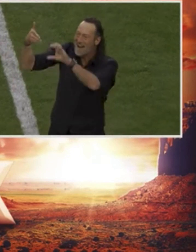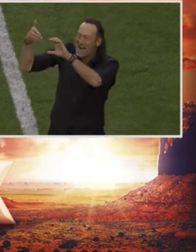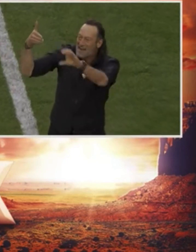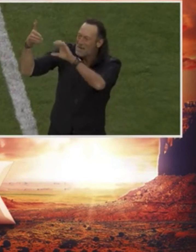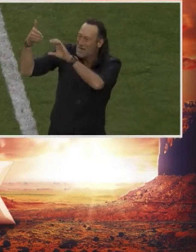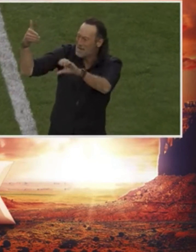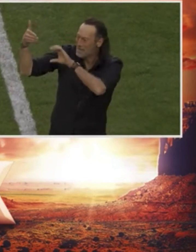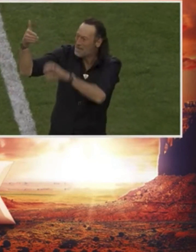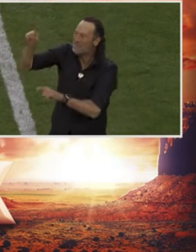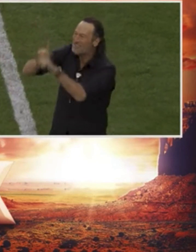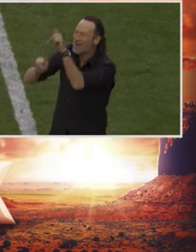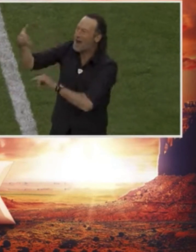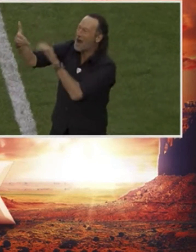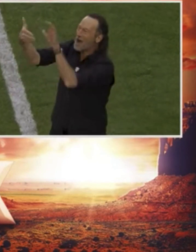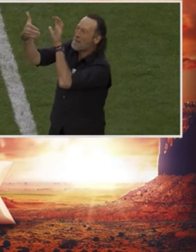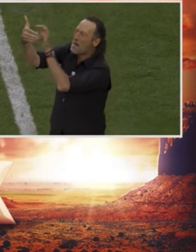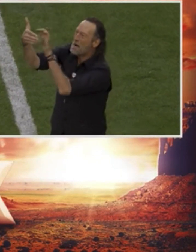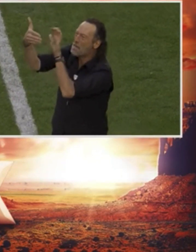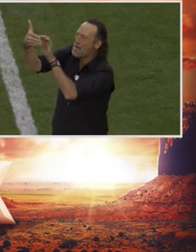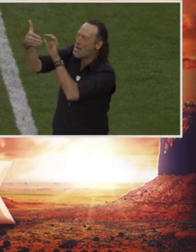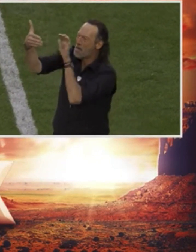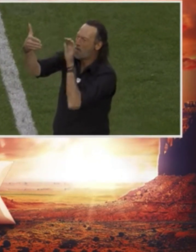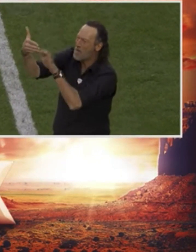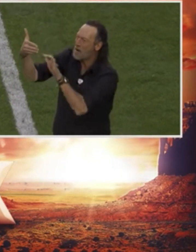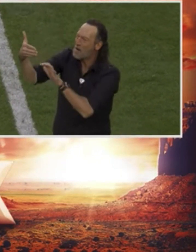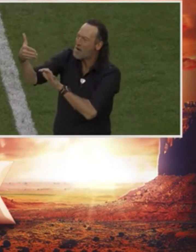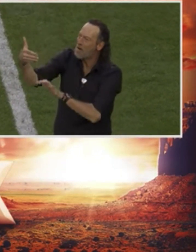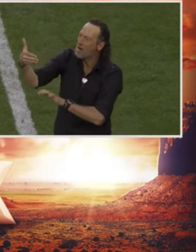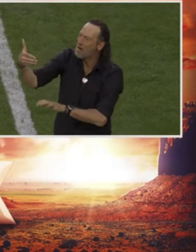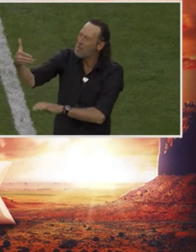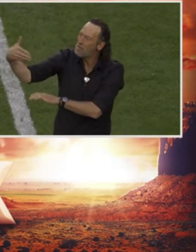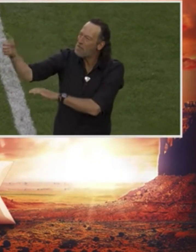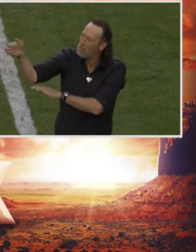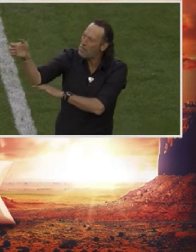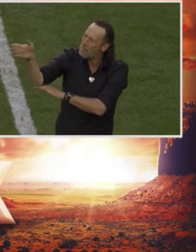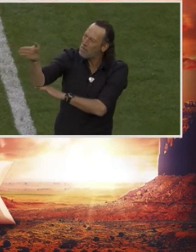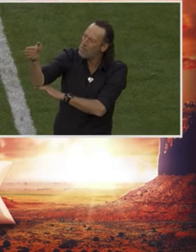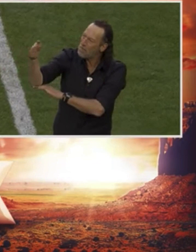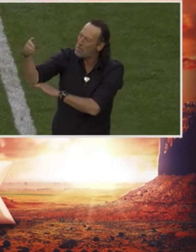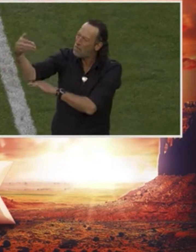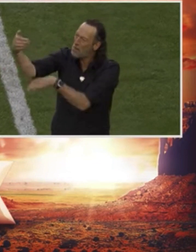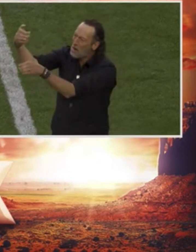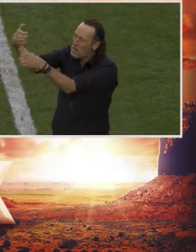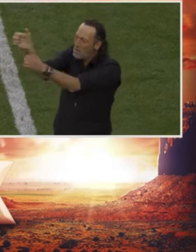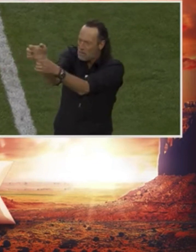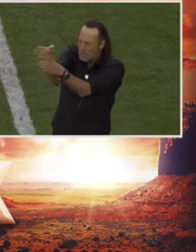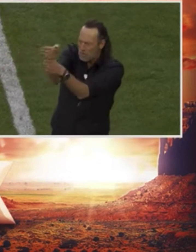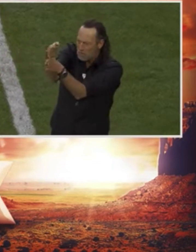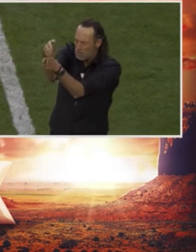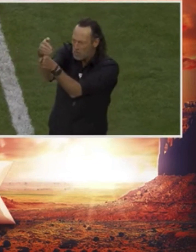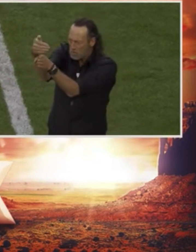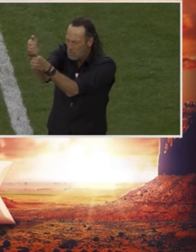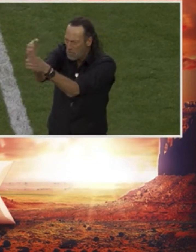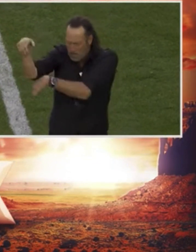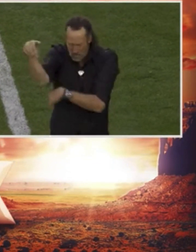by the star-spangled banner